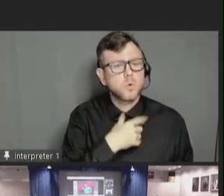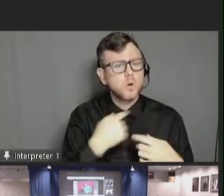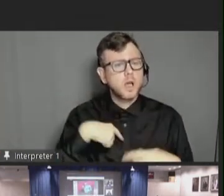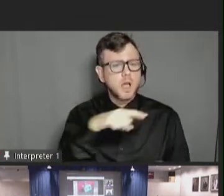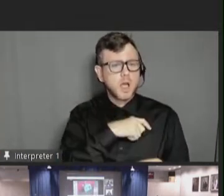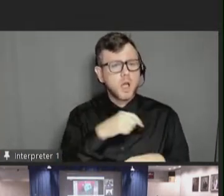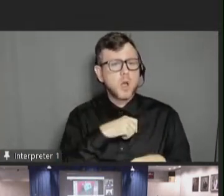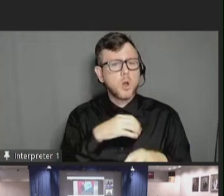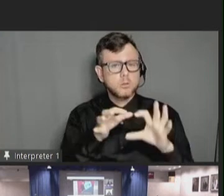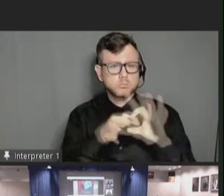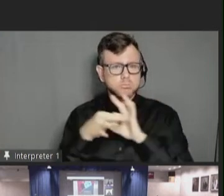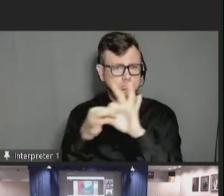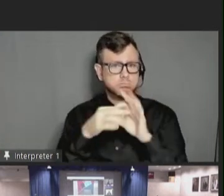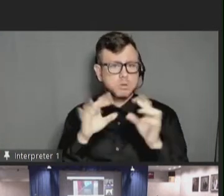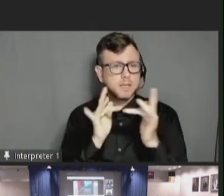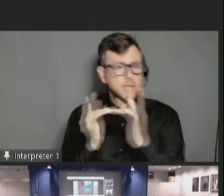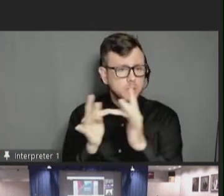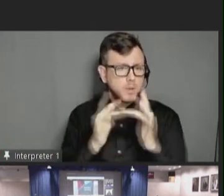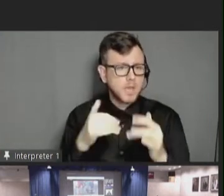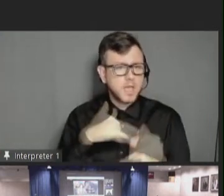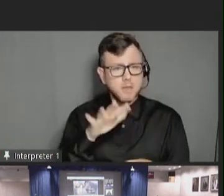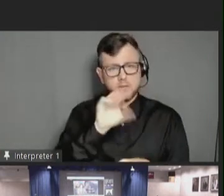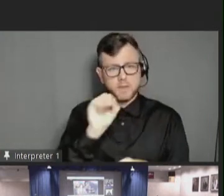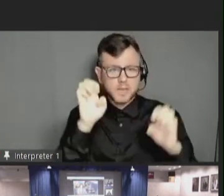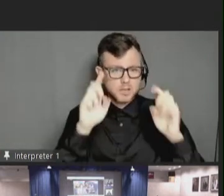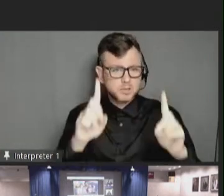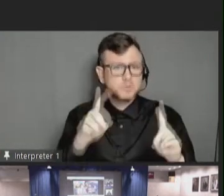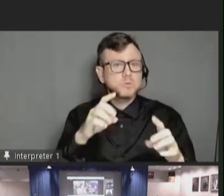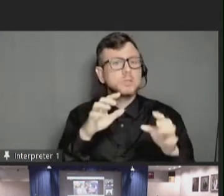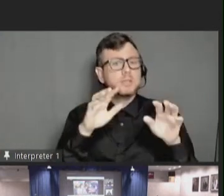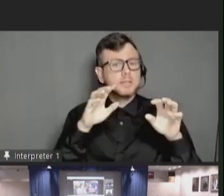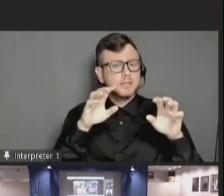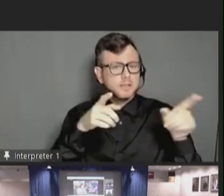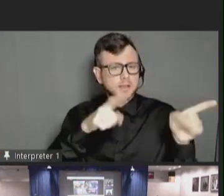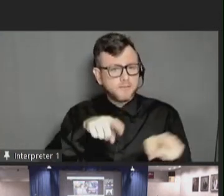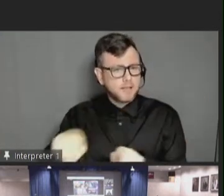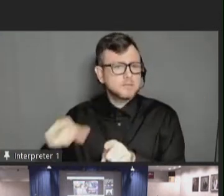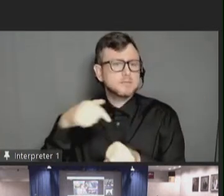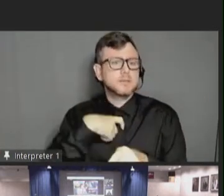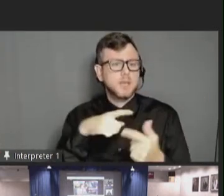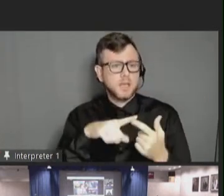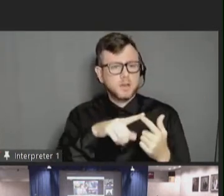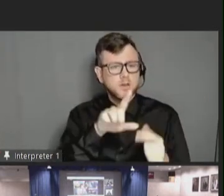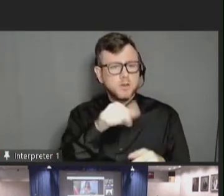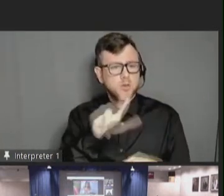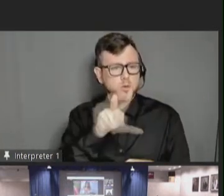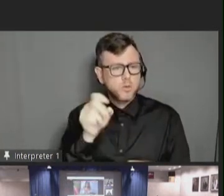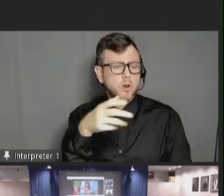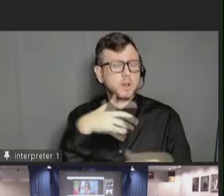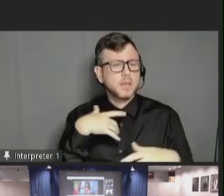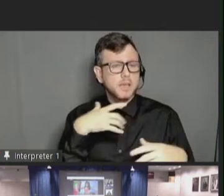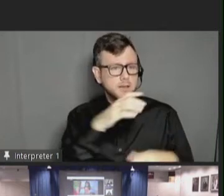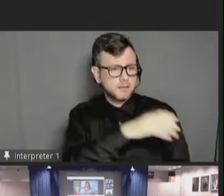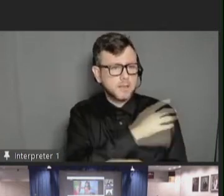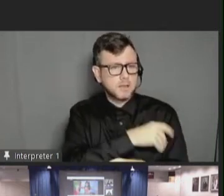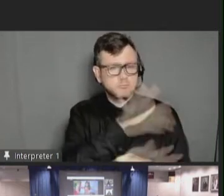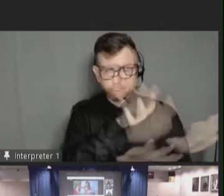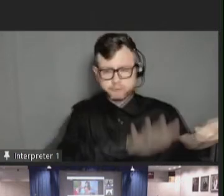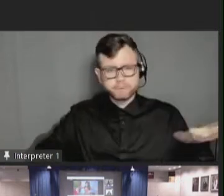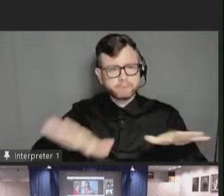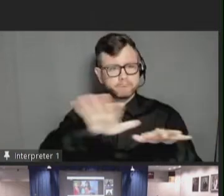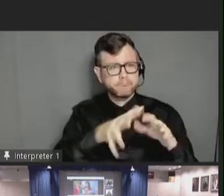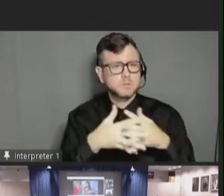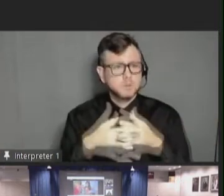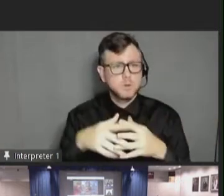have hosted over 50 educational events and 30 vaccine clinics across the country. Because of you, we continue to advocate